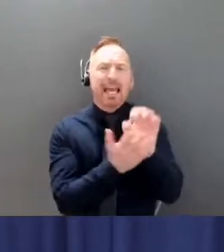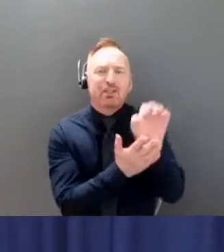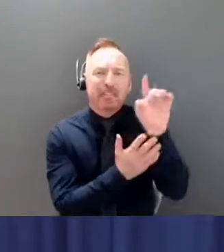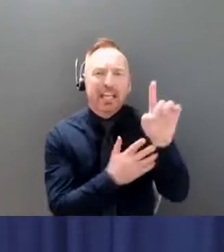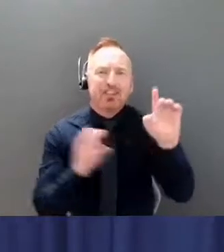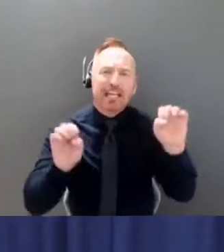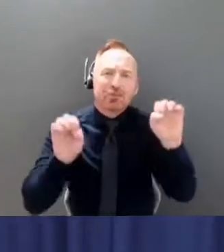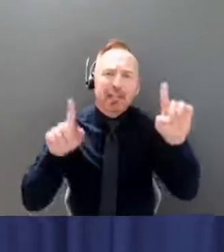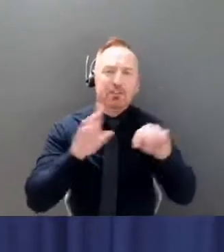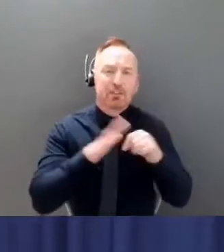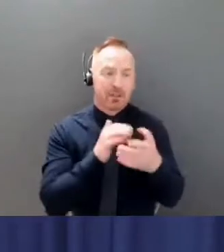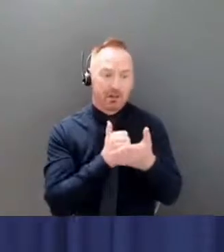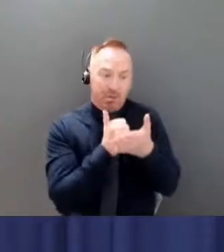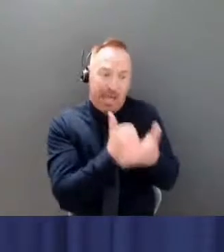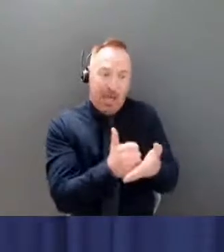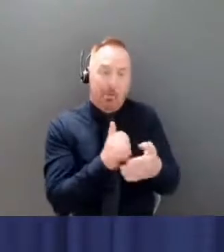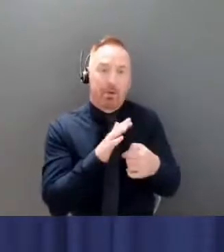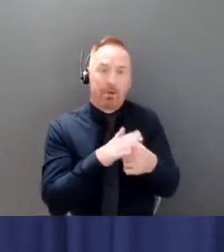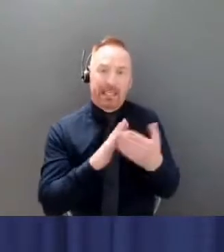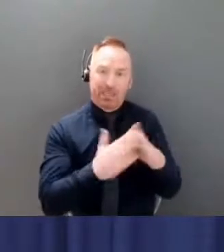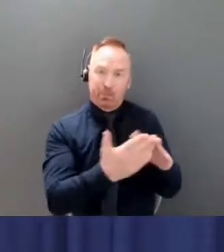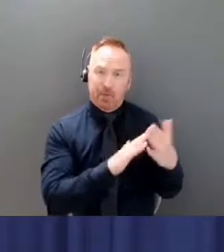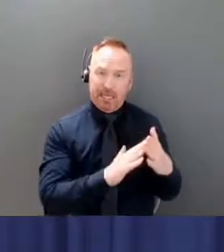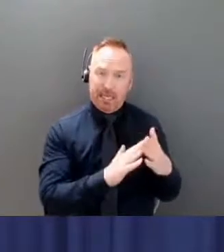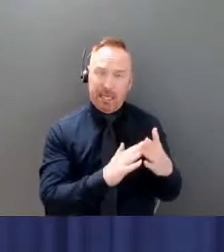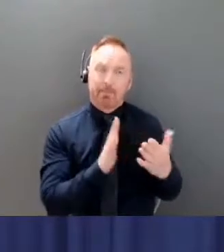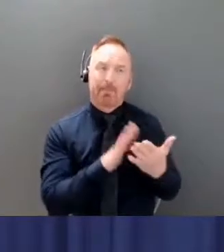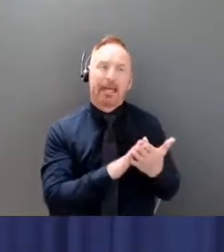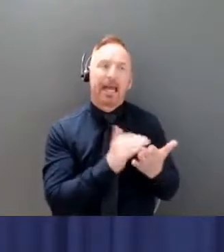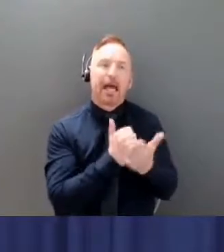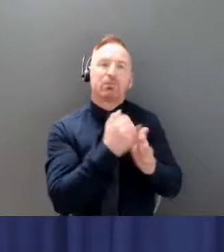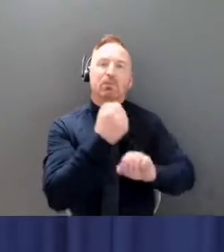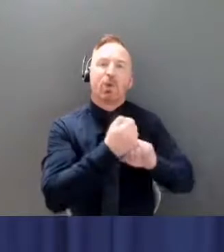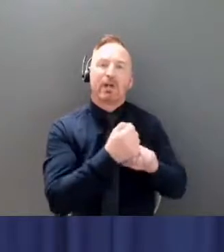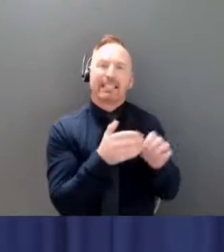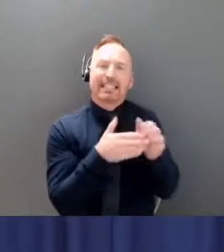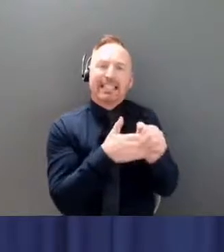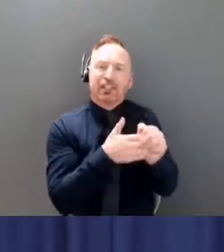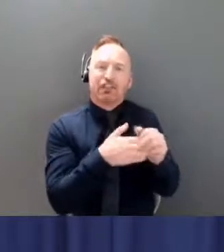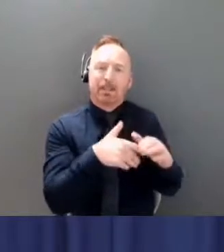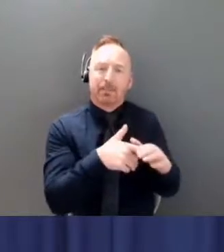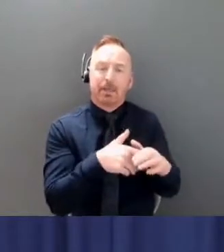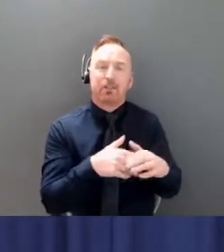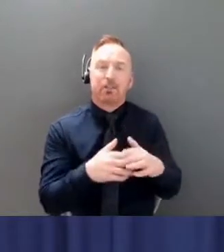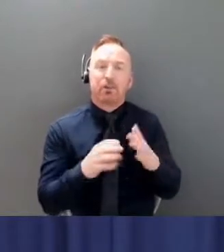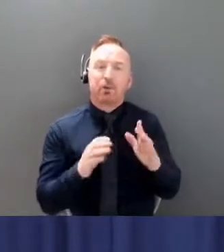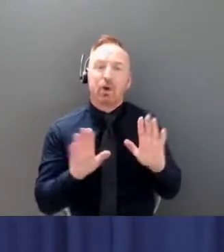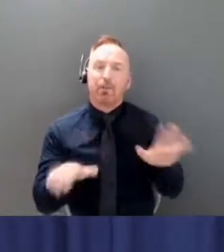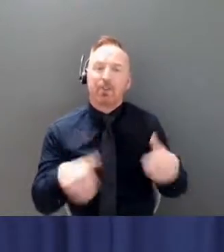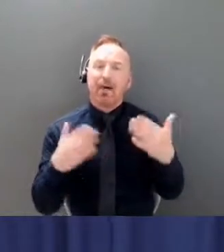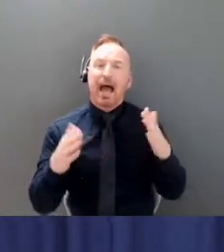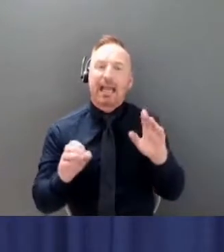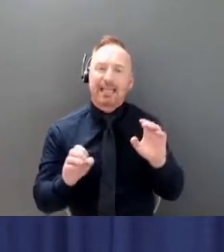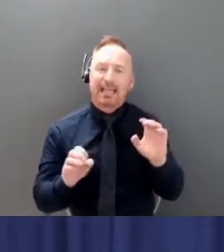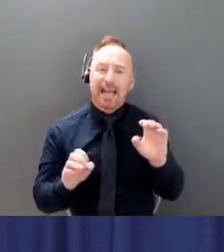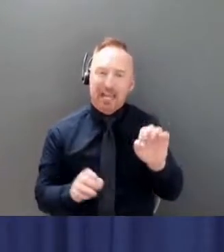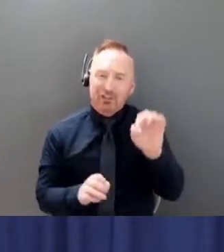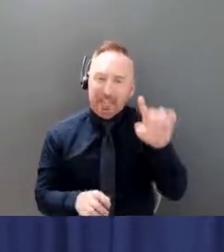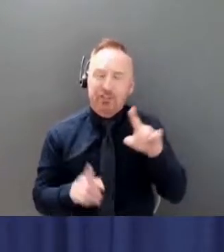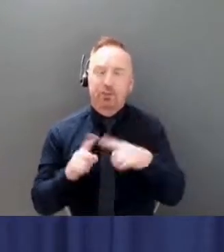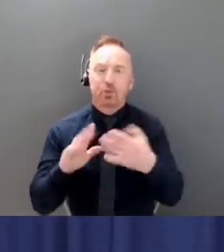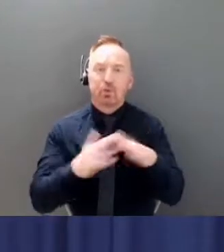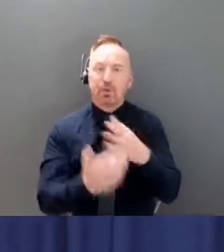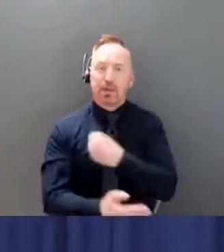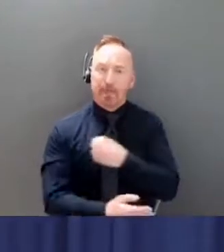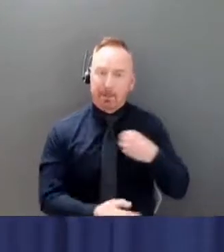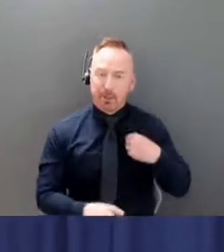their leadership there, to indicate to community members about the current recommendations and how they